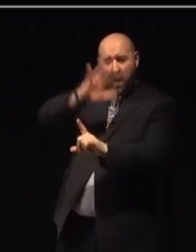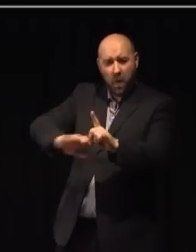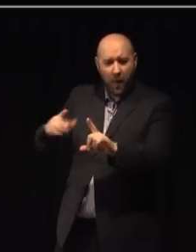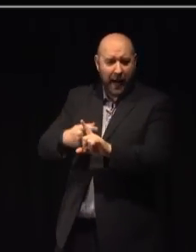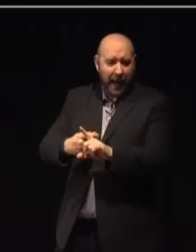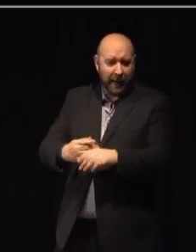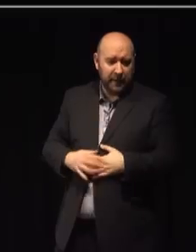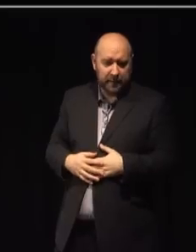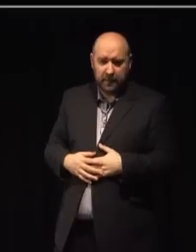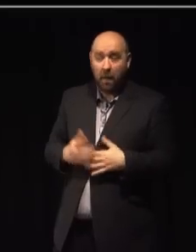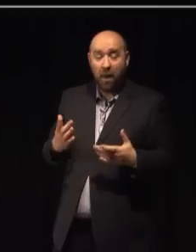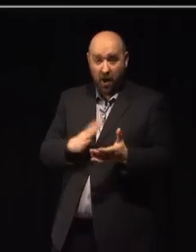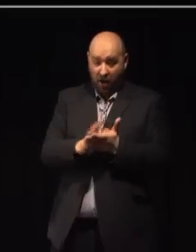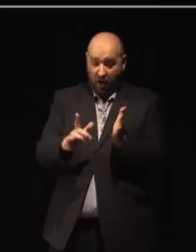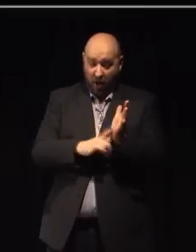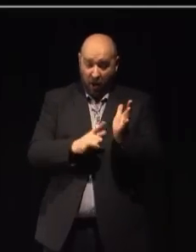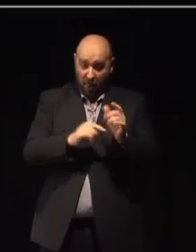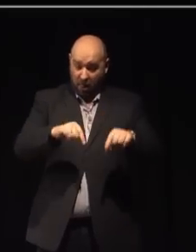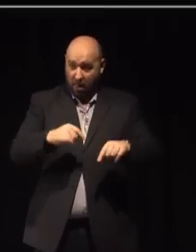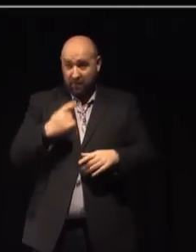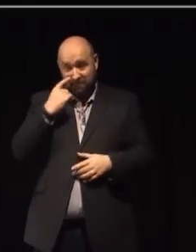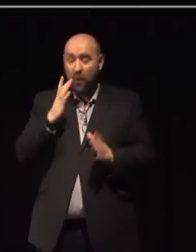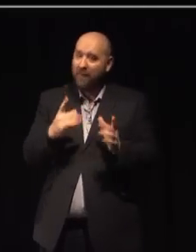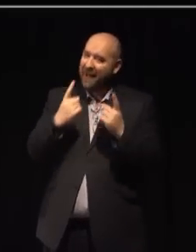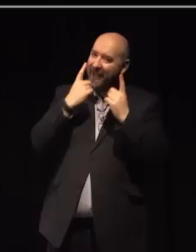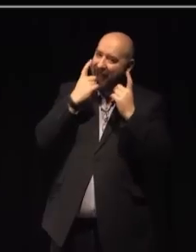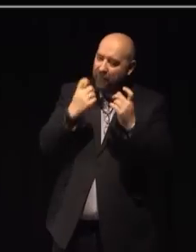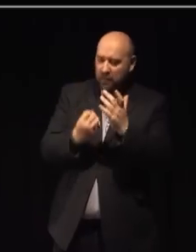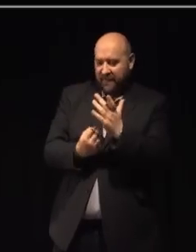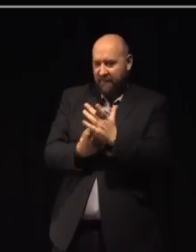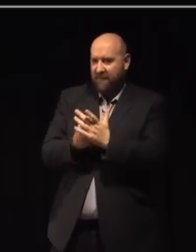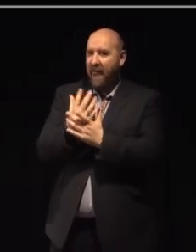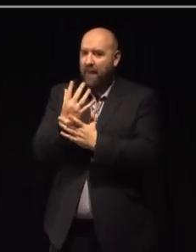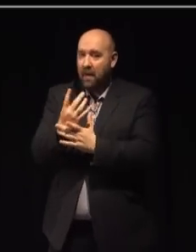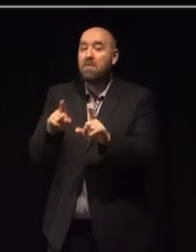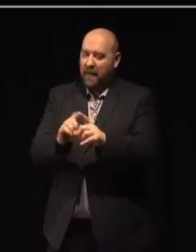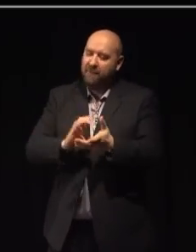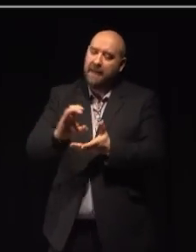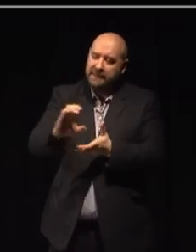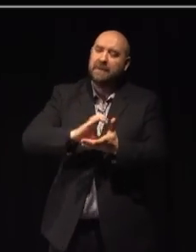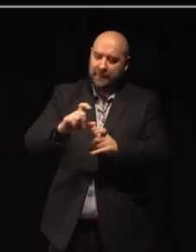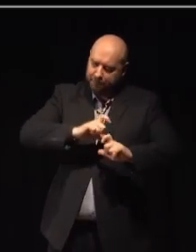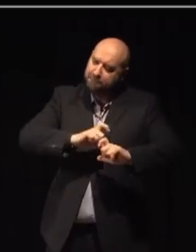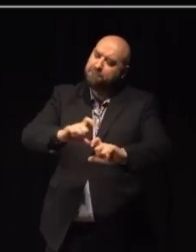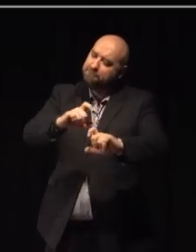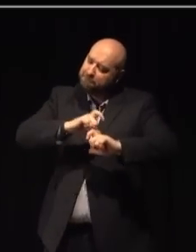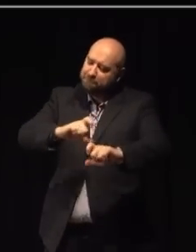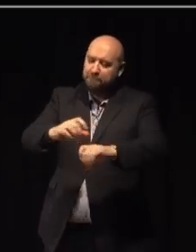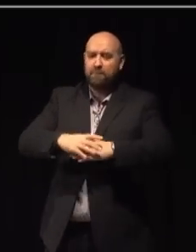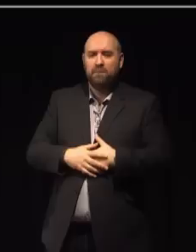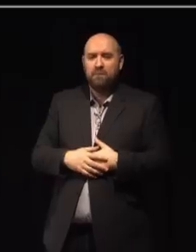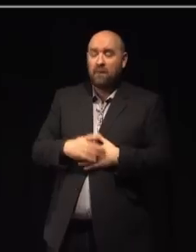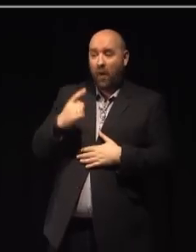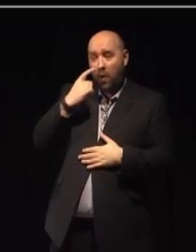But as Hull shows, this takes careful development and sustained investment. If you add up the Arts